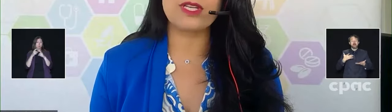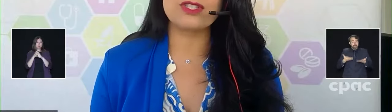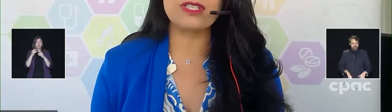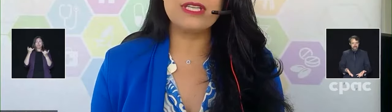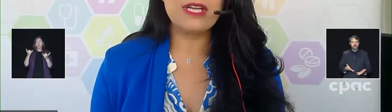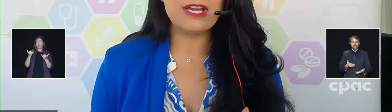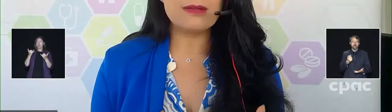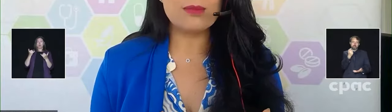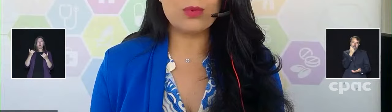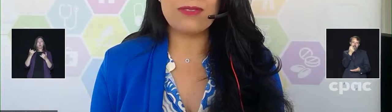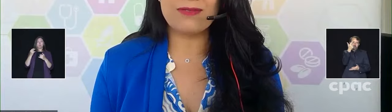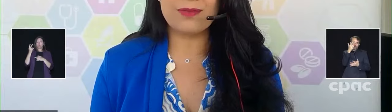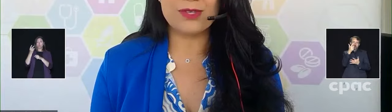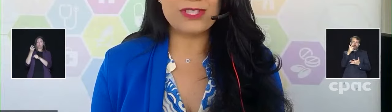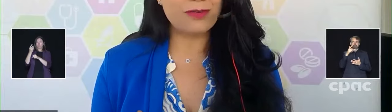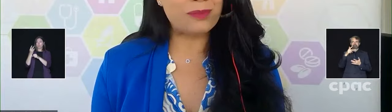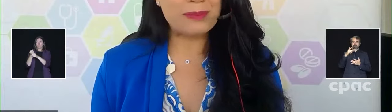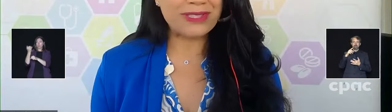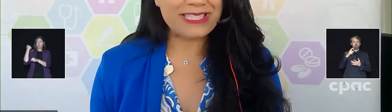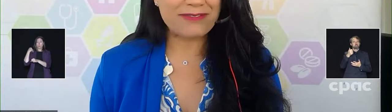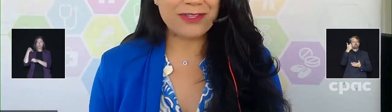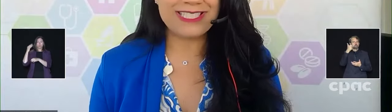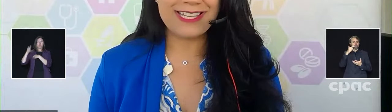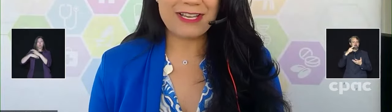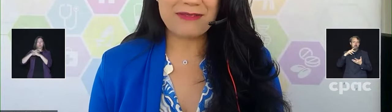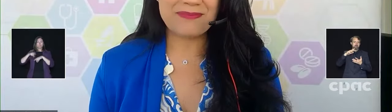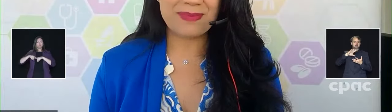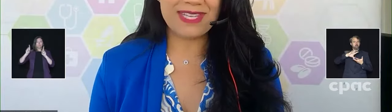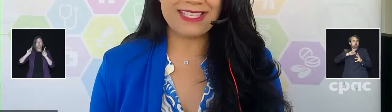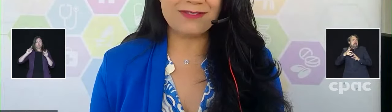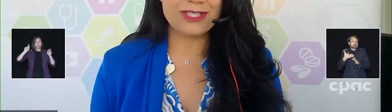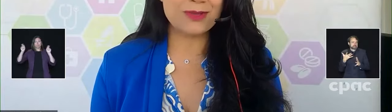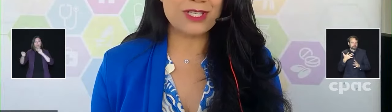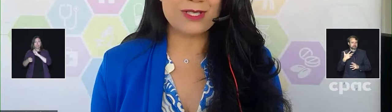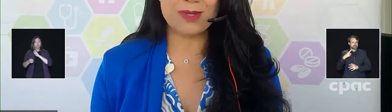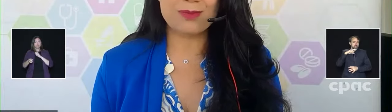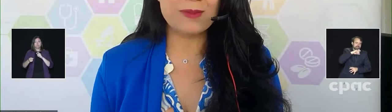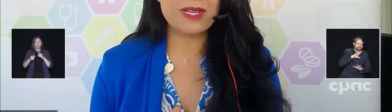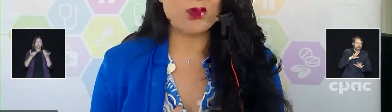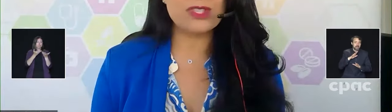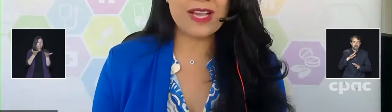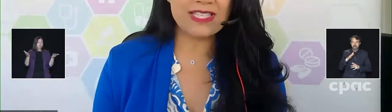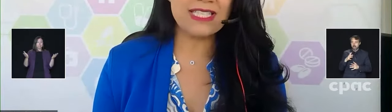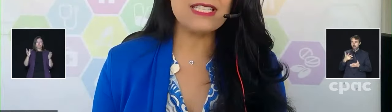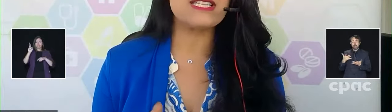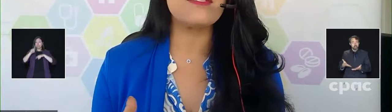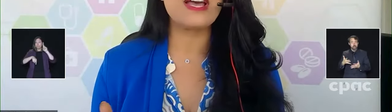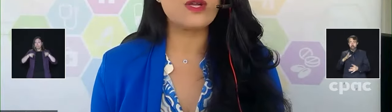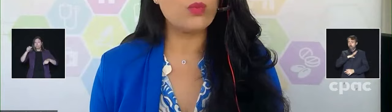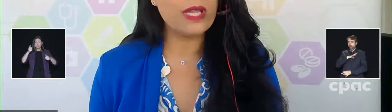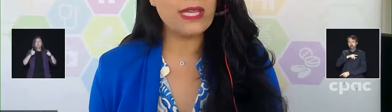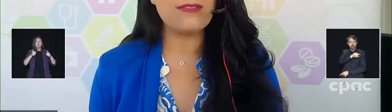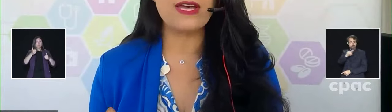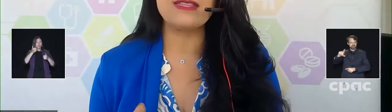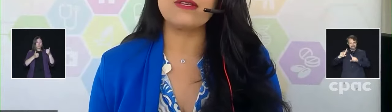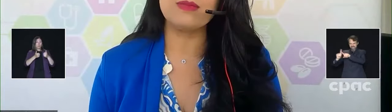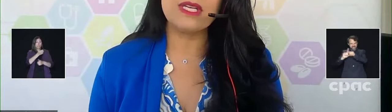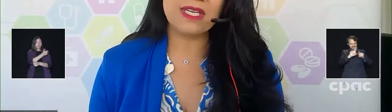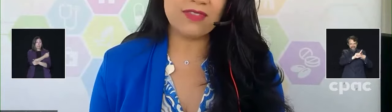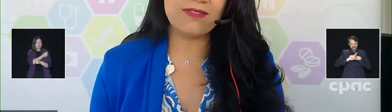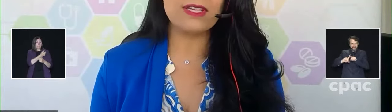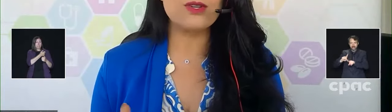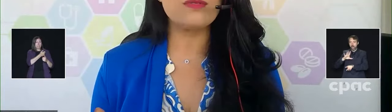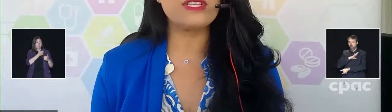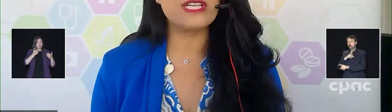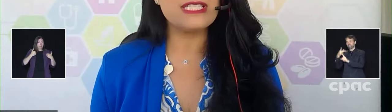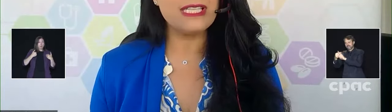different situation. There are different people in different situations with respect to which vaccines they've had, when they've had them,